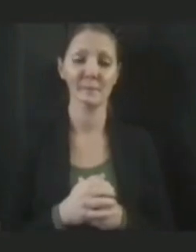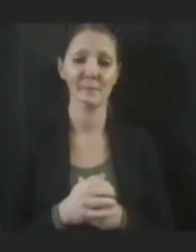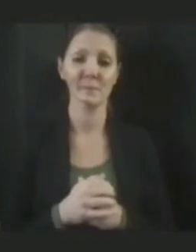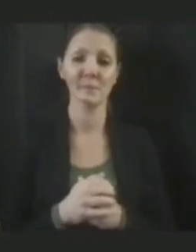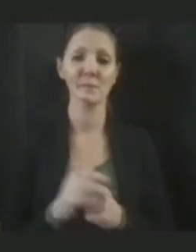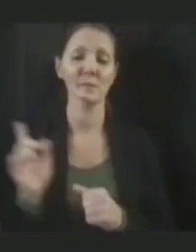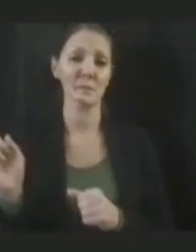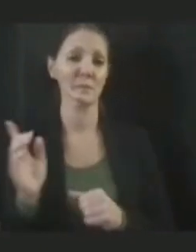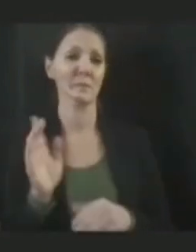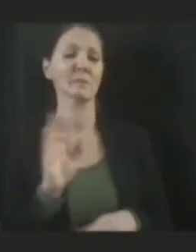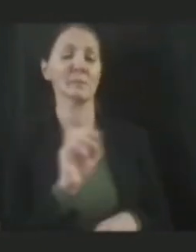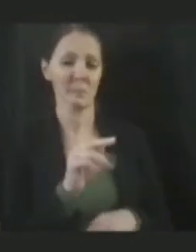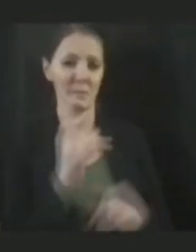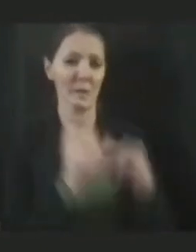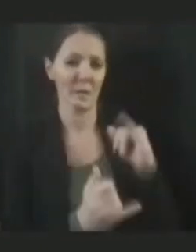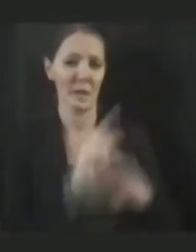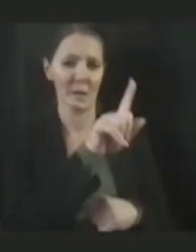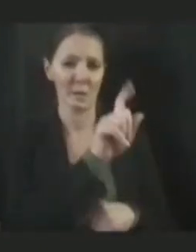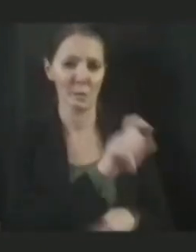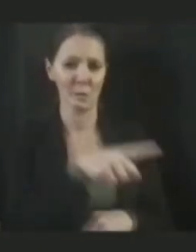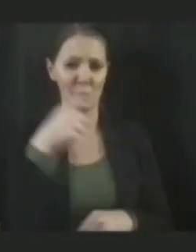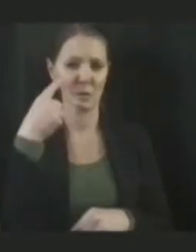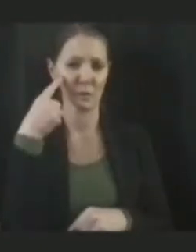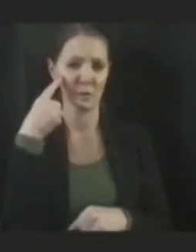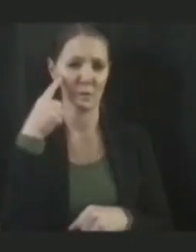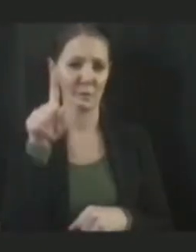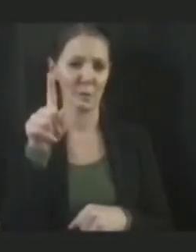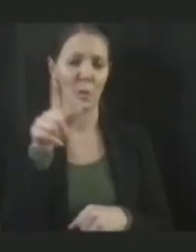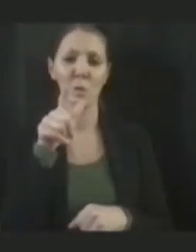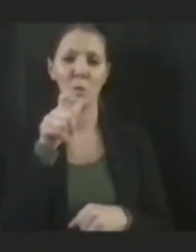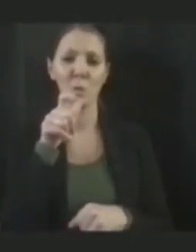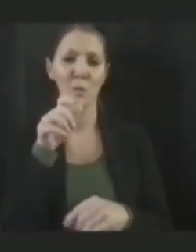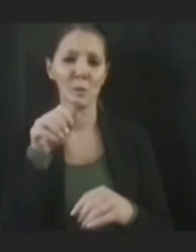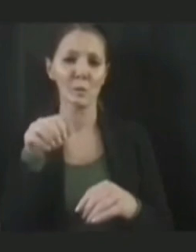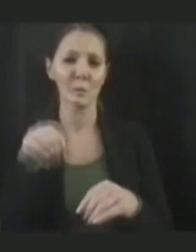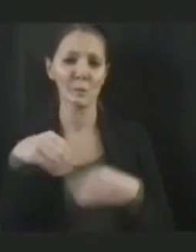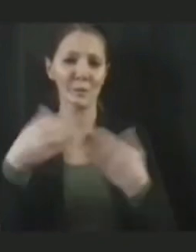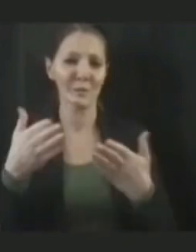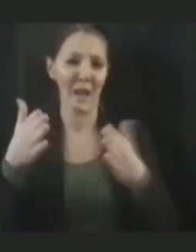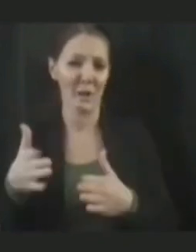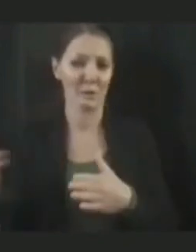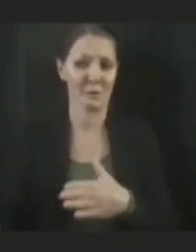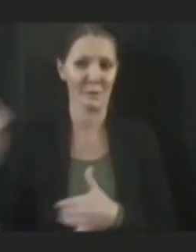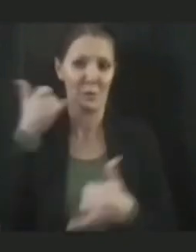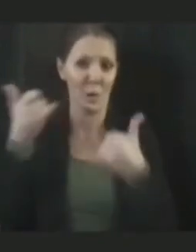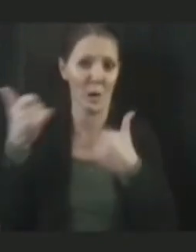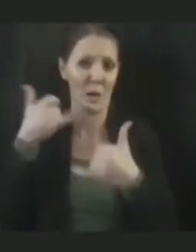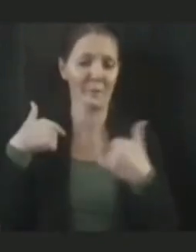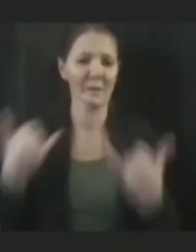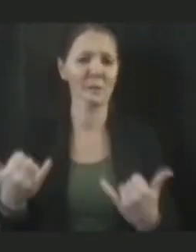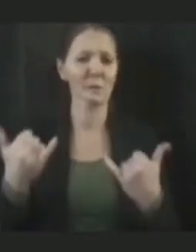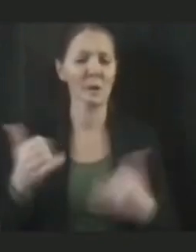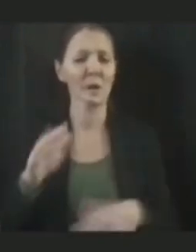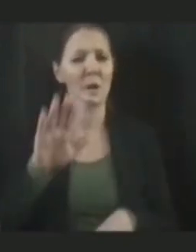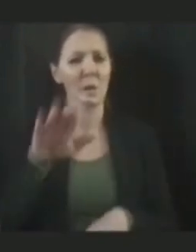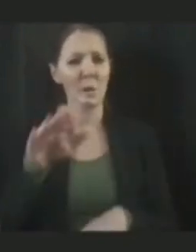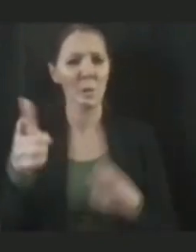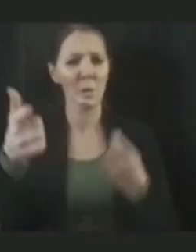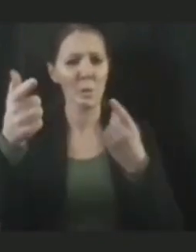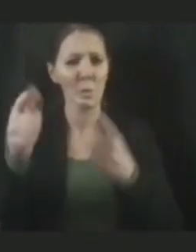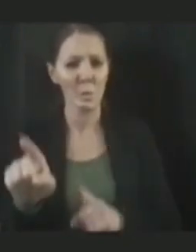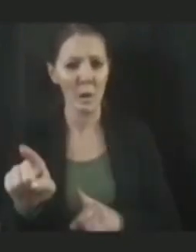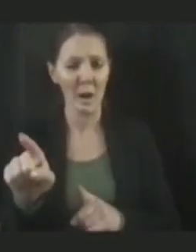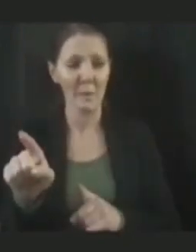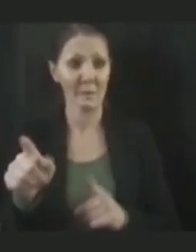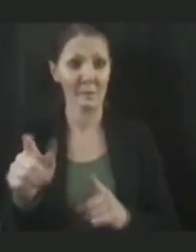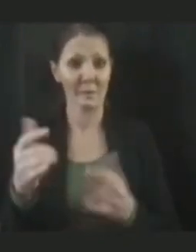And then my last one, this is for a bunch of the providers that have called me today. What happens with this guidance